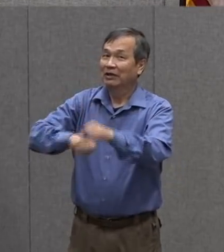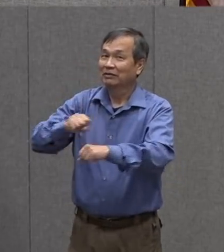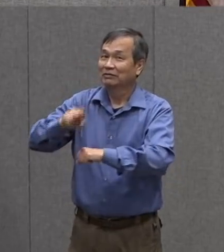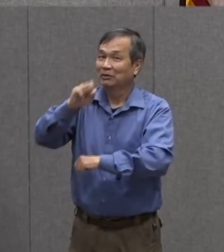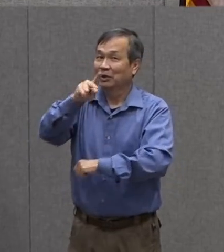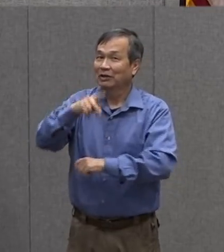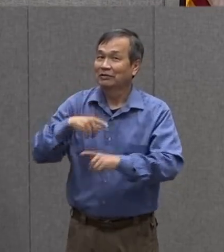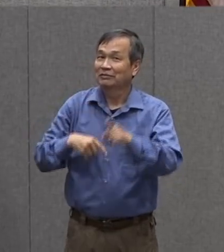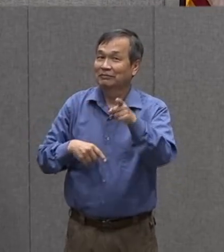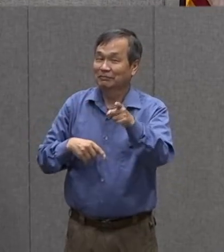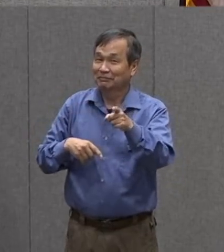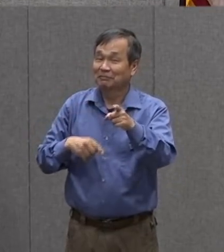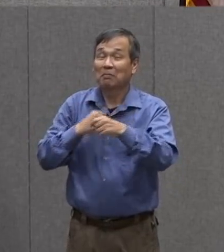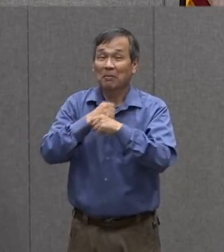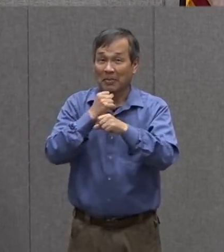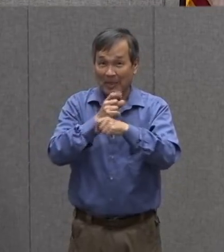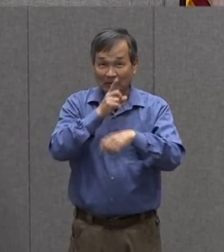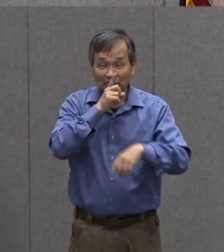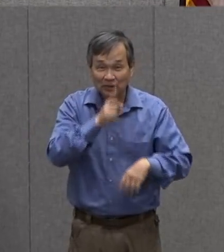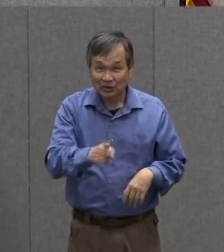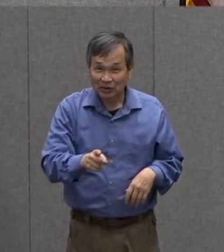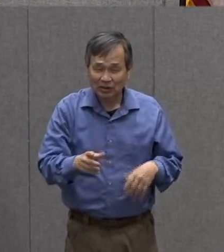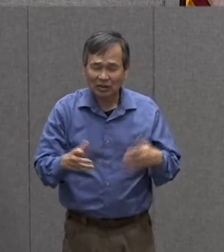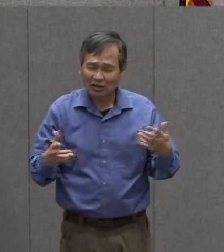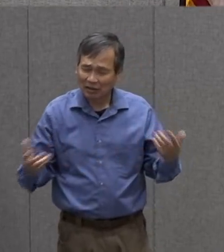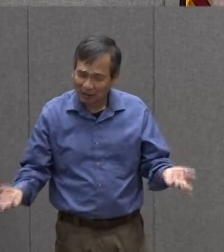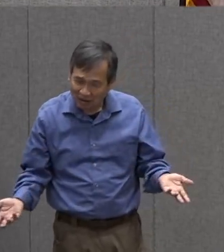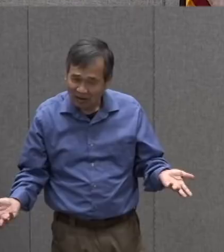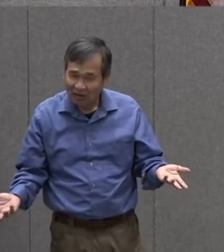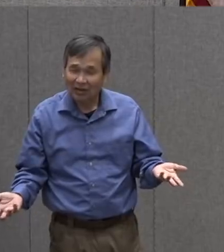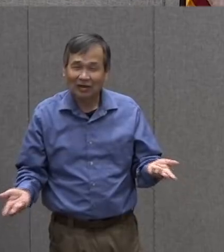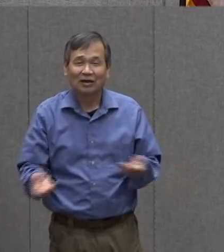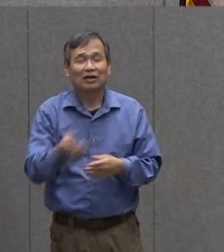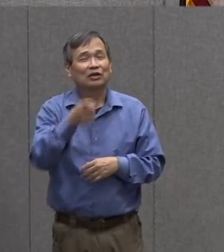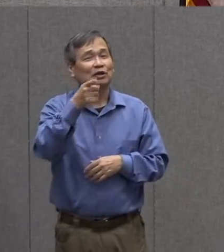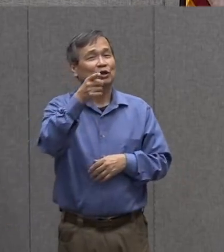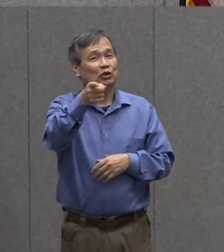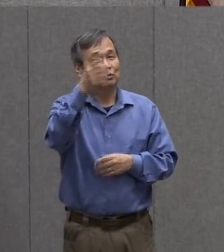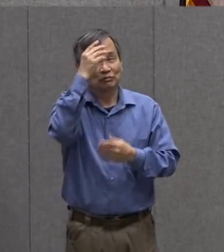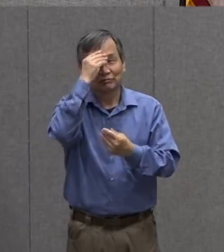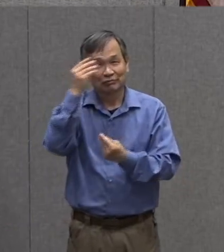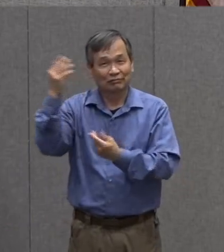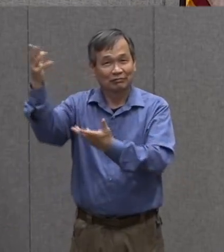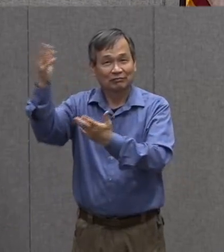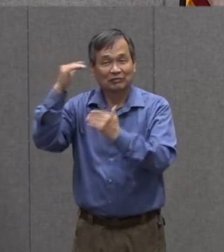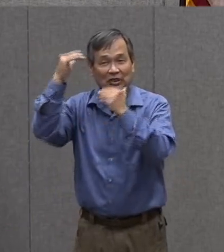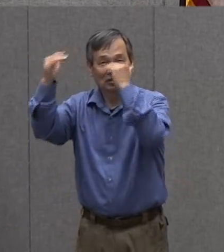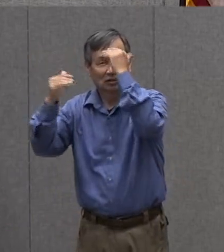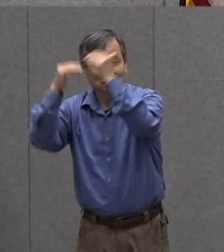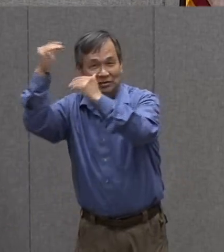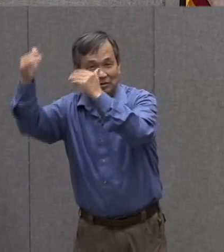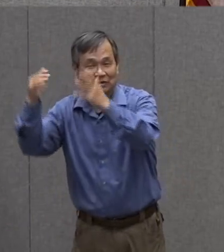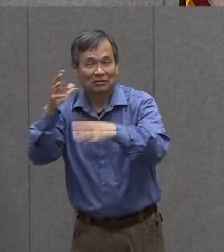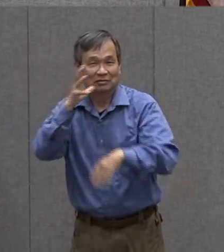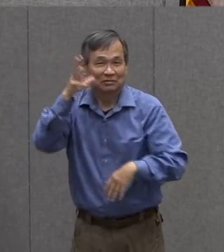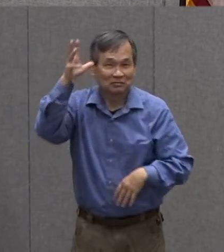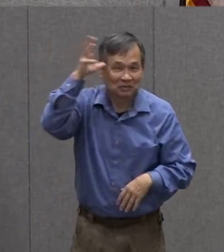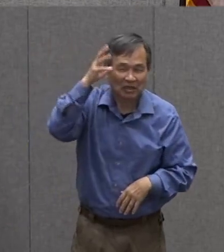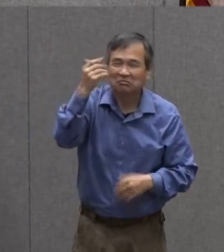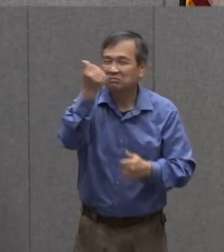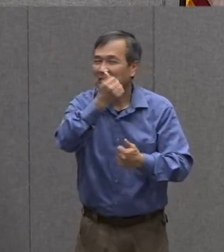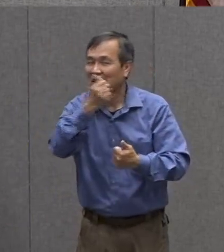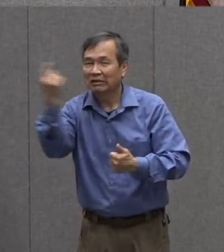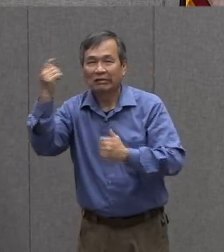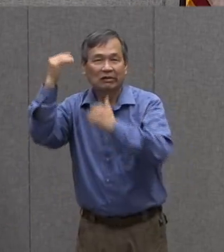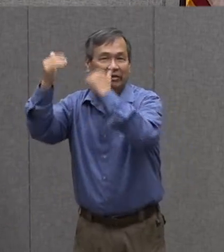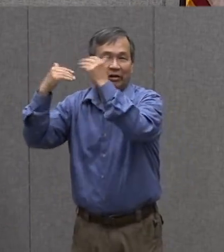to think about make sure ladies and gentlemen that you let your parents or somebody who's taking care of you an adult in your house